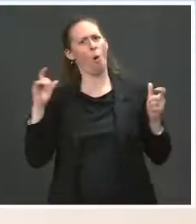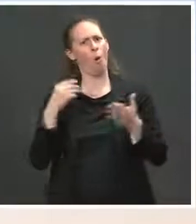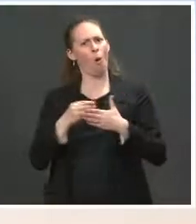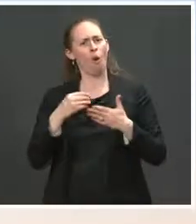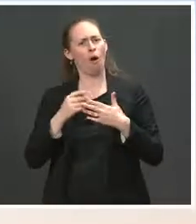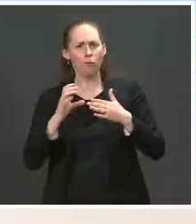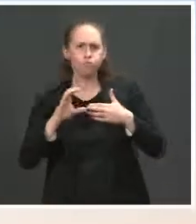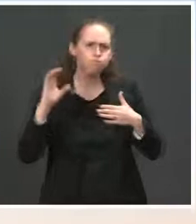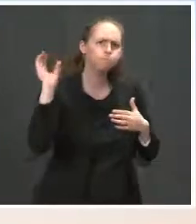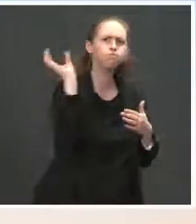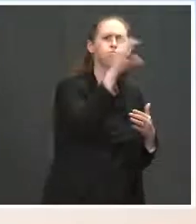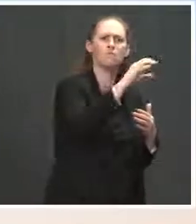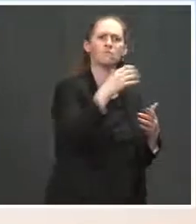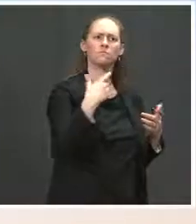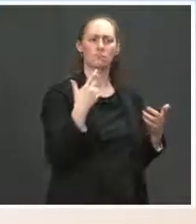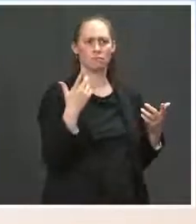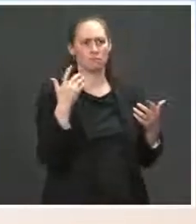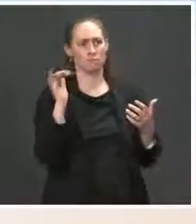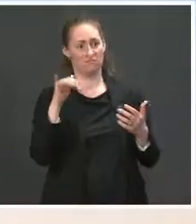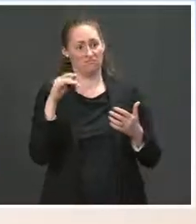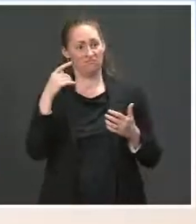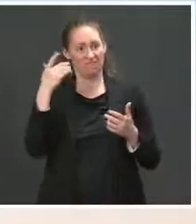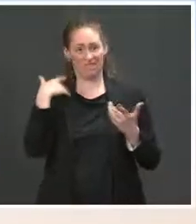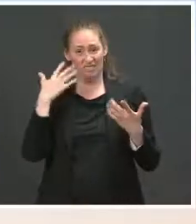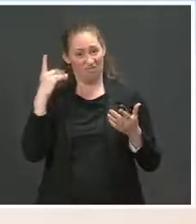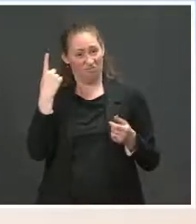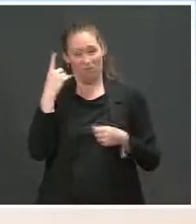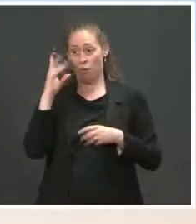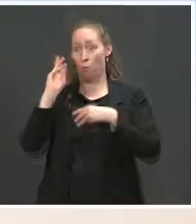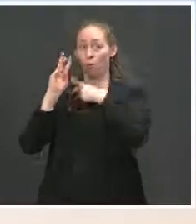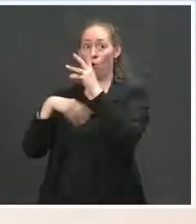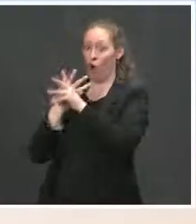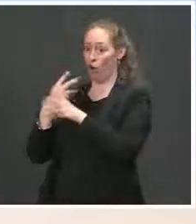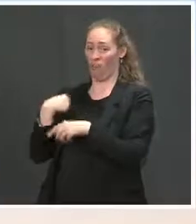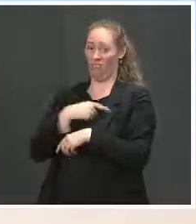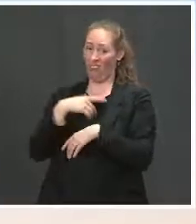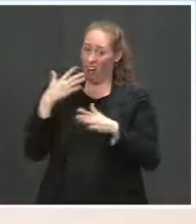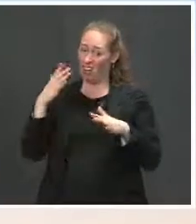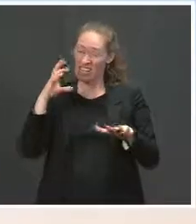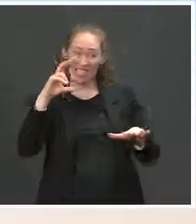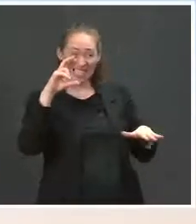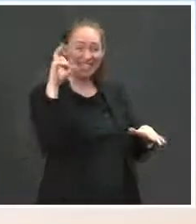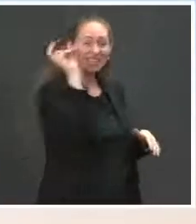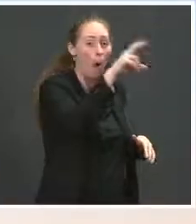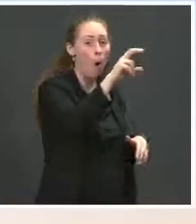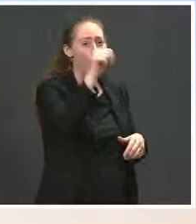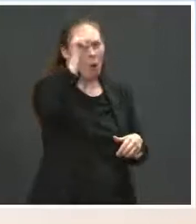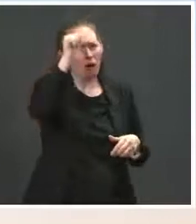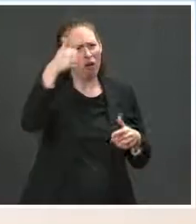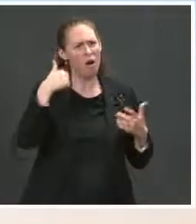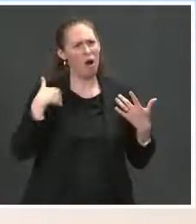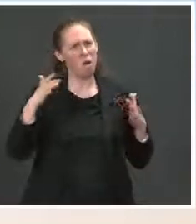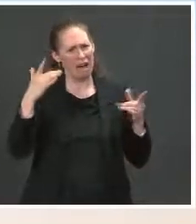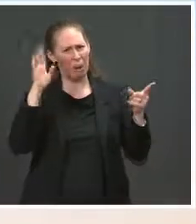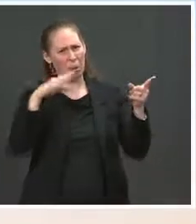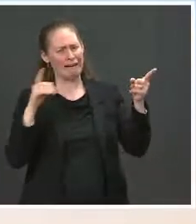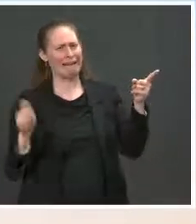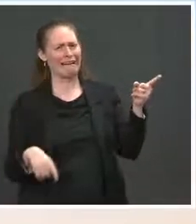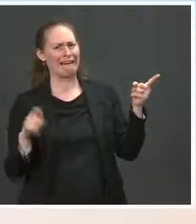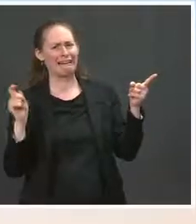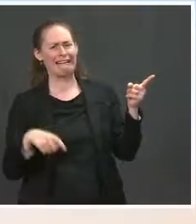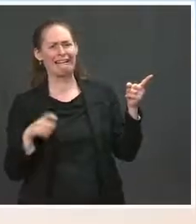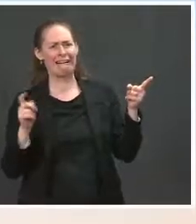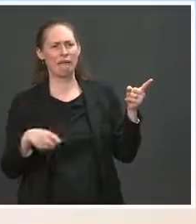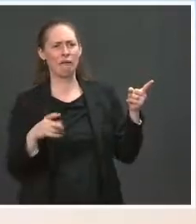world's largest contributors to India in terms of, you know, their health needs. And it's gone to a range